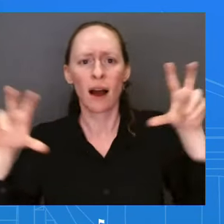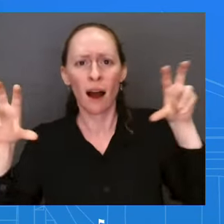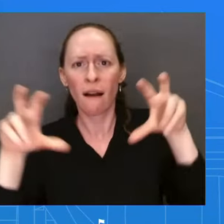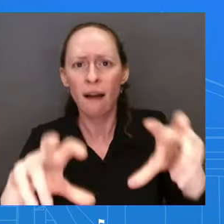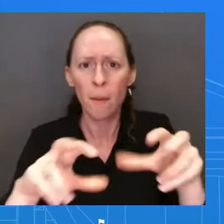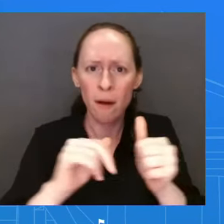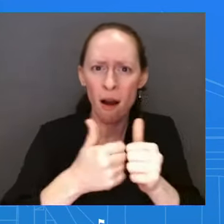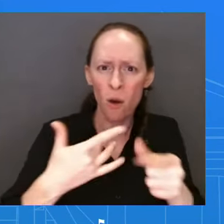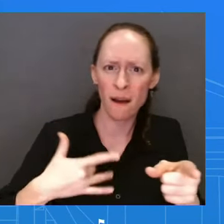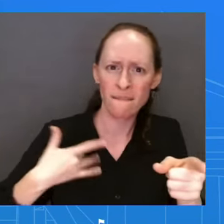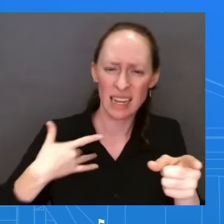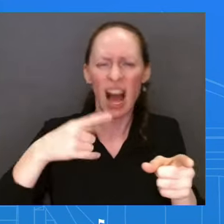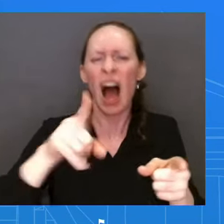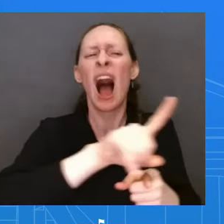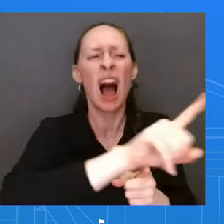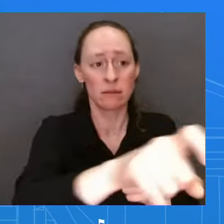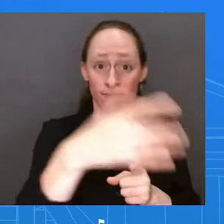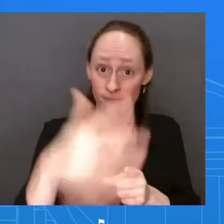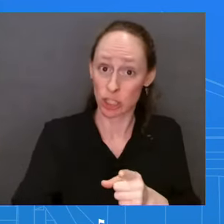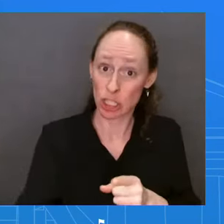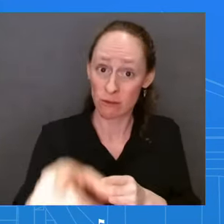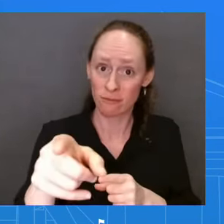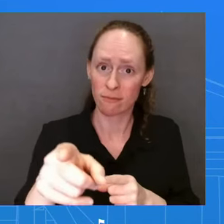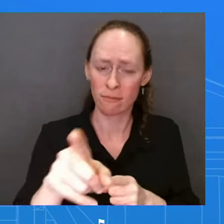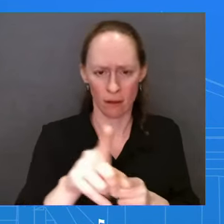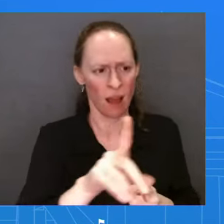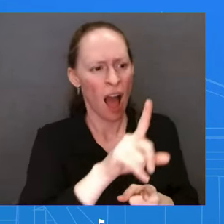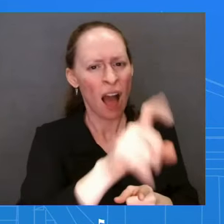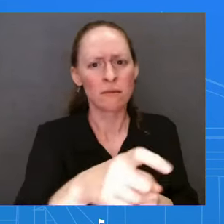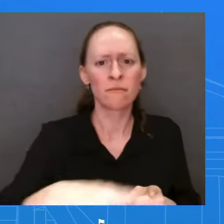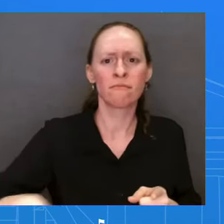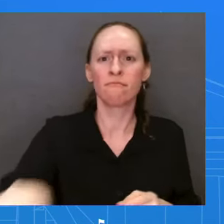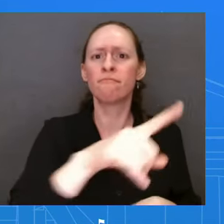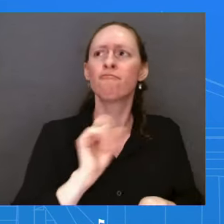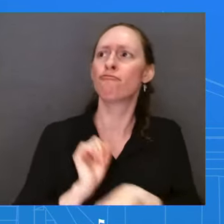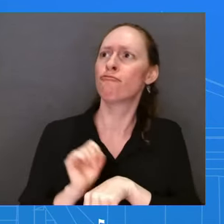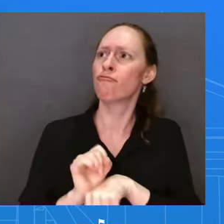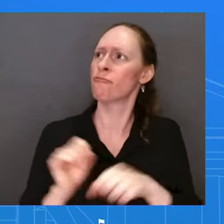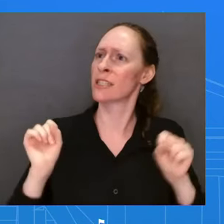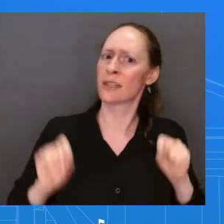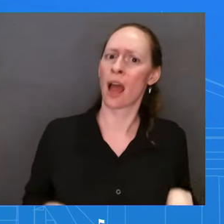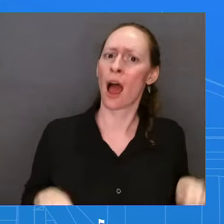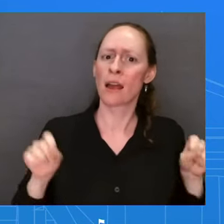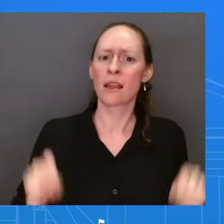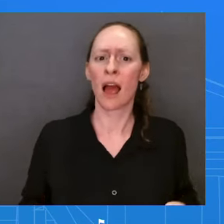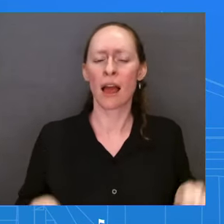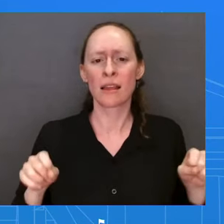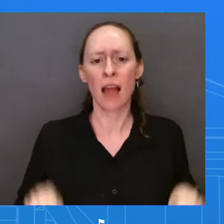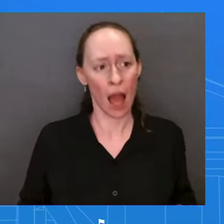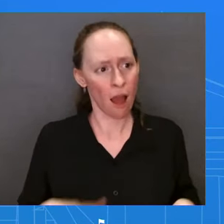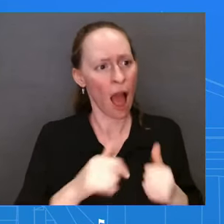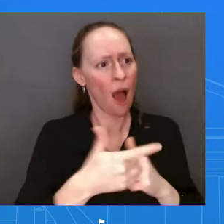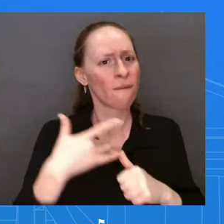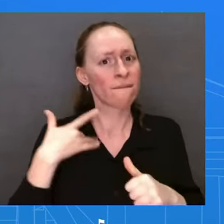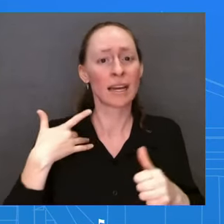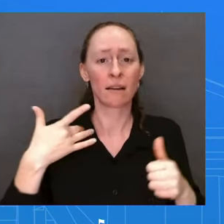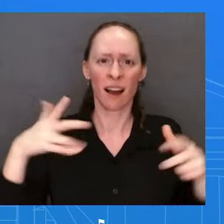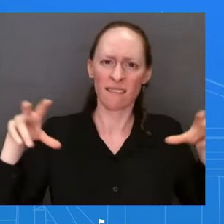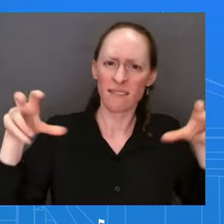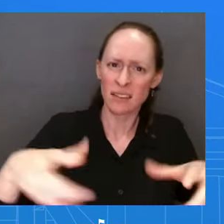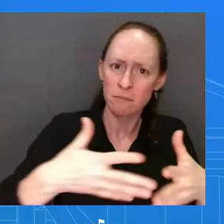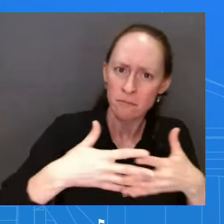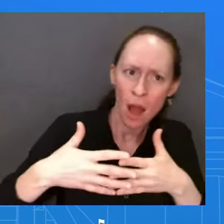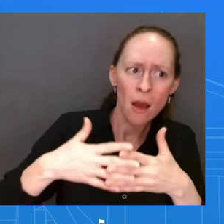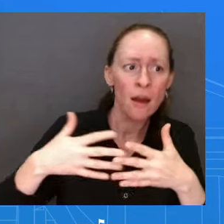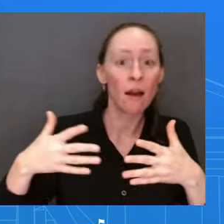people about how they feel about reshoring manufacturing jobs and investing in America, those things are incredibly popular. And we find that when we go out and we